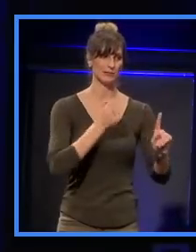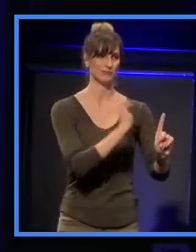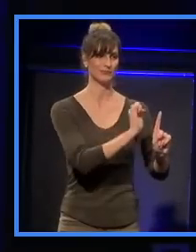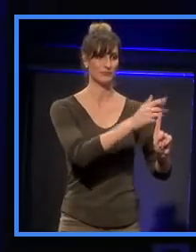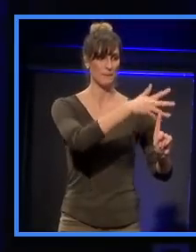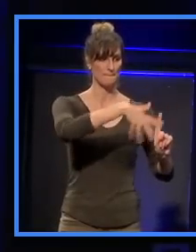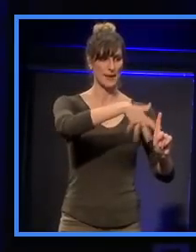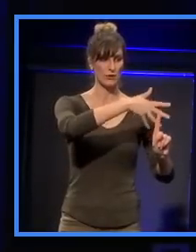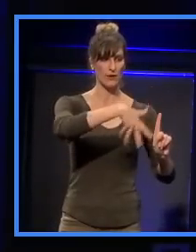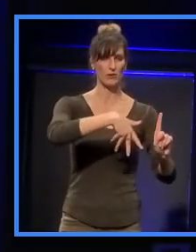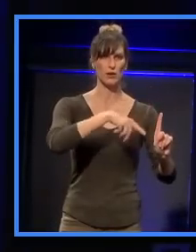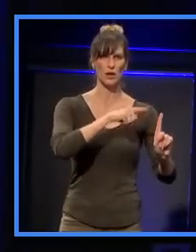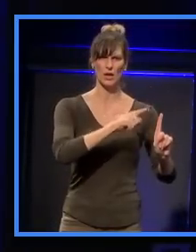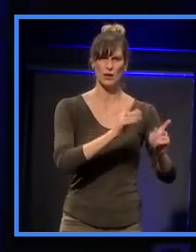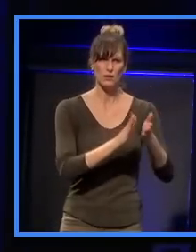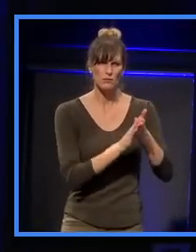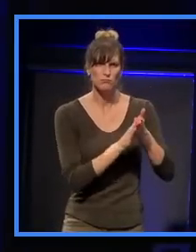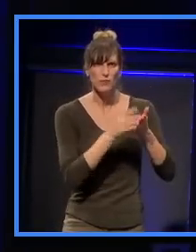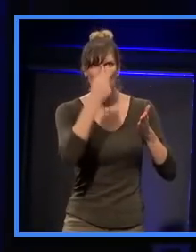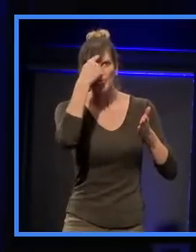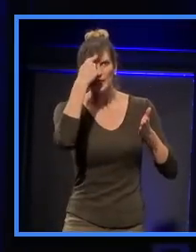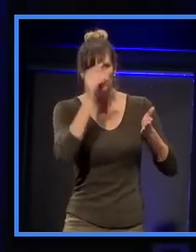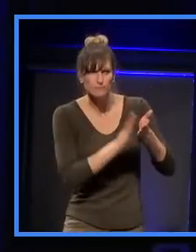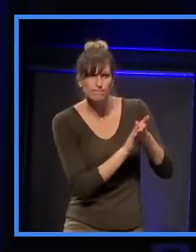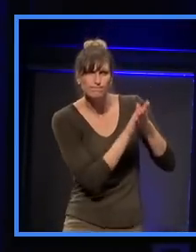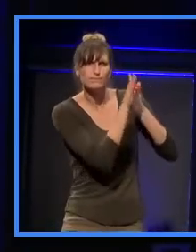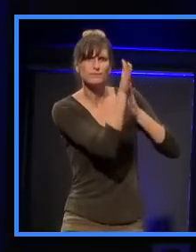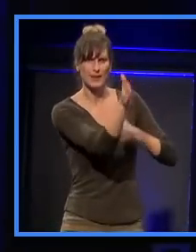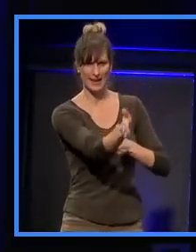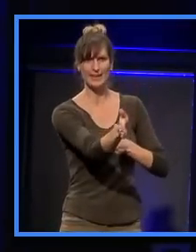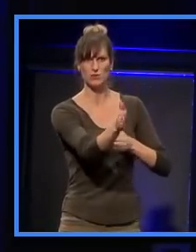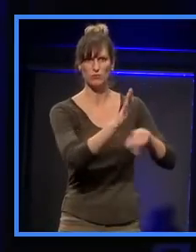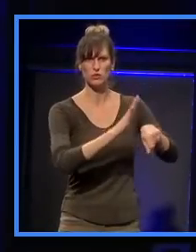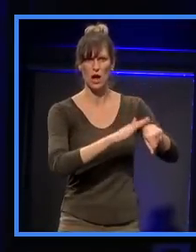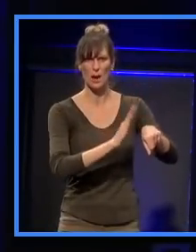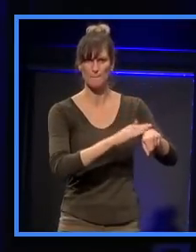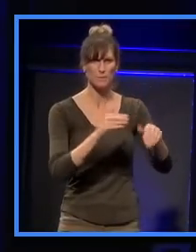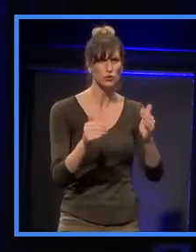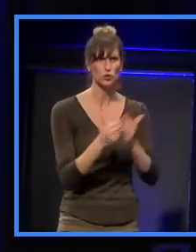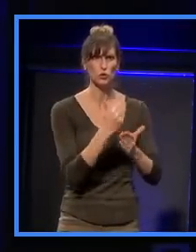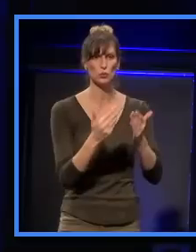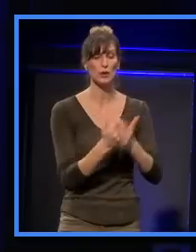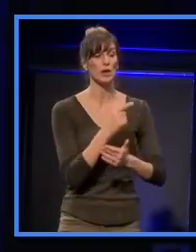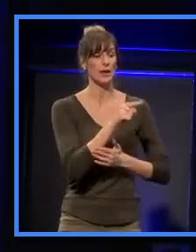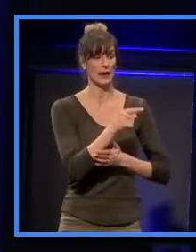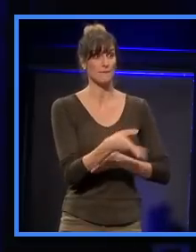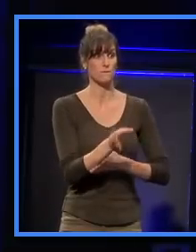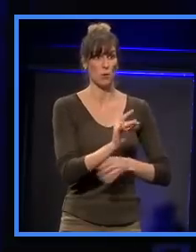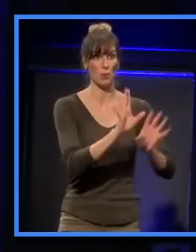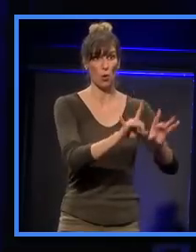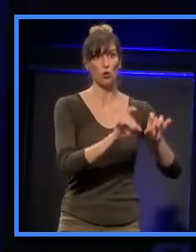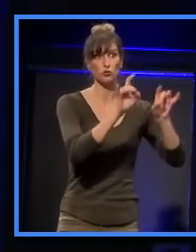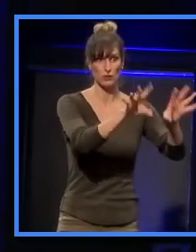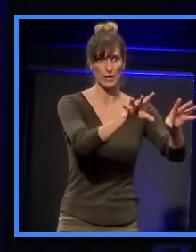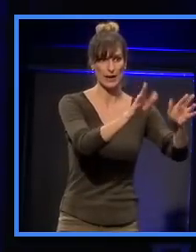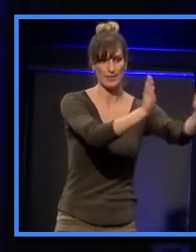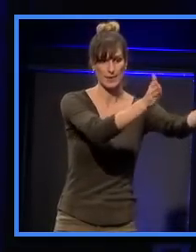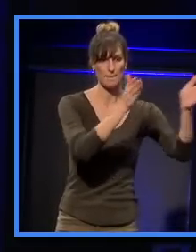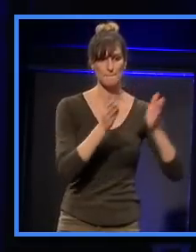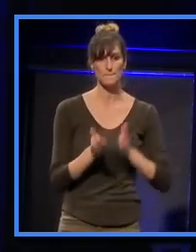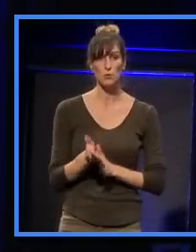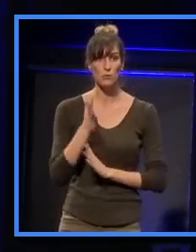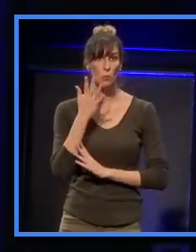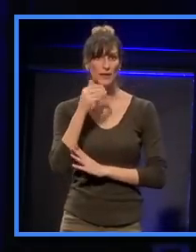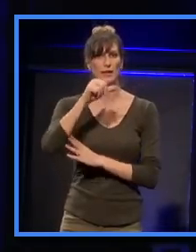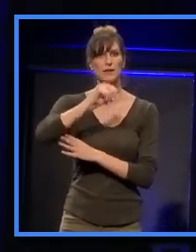So, he was clearly ahead of his time. So, Chris is an Australian. And he moved here in 1981. So, you're